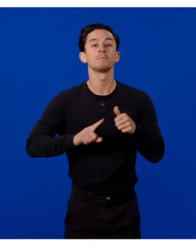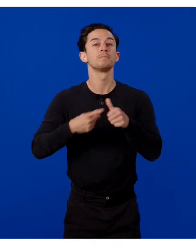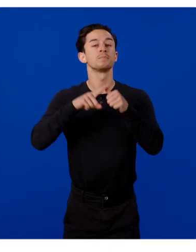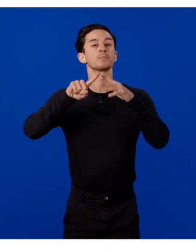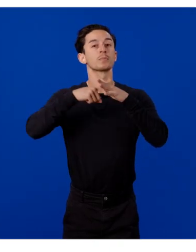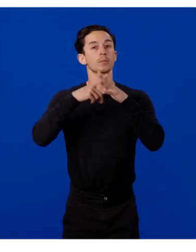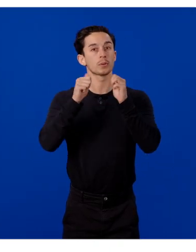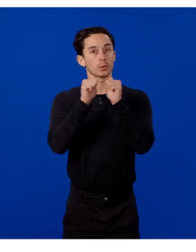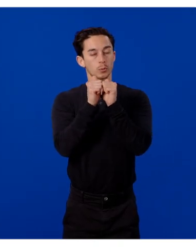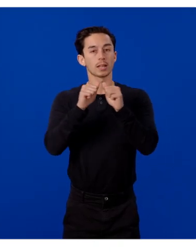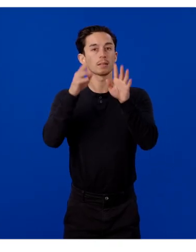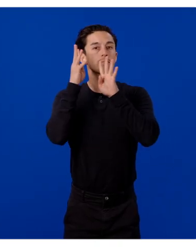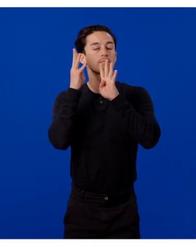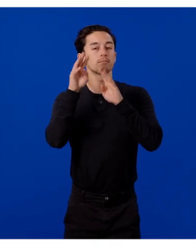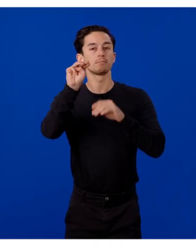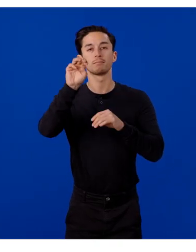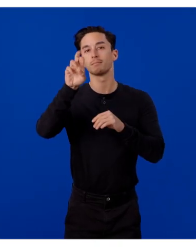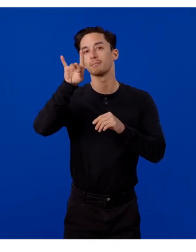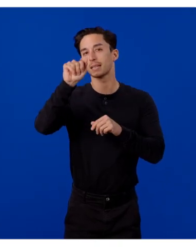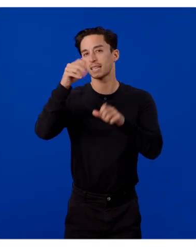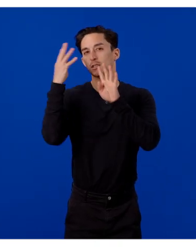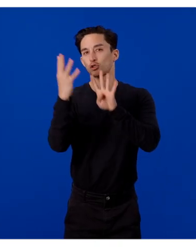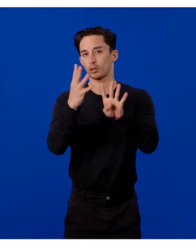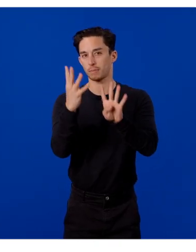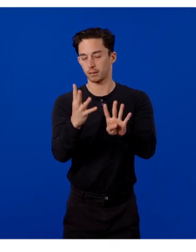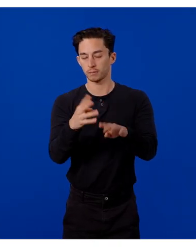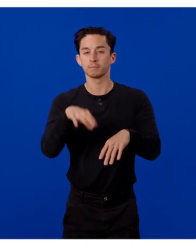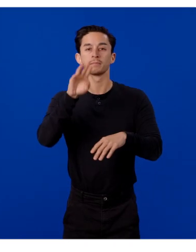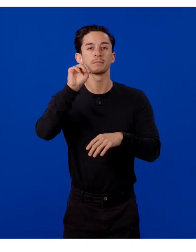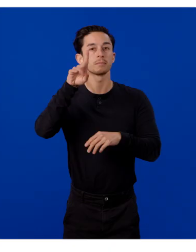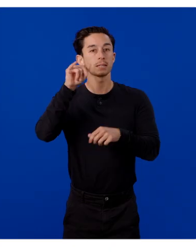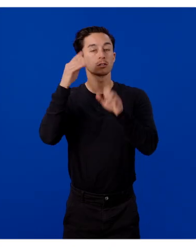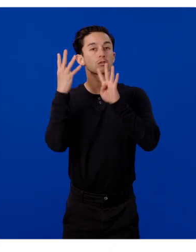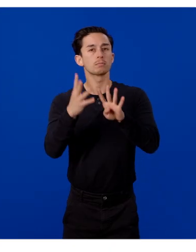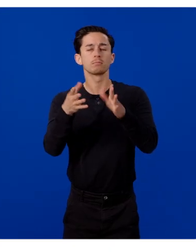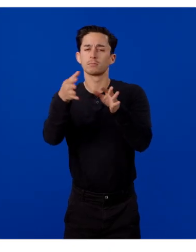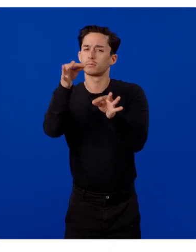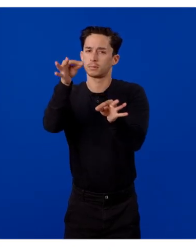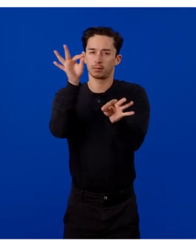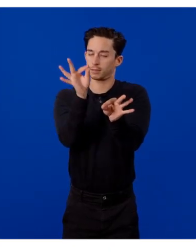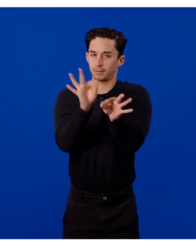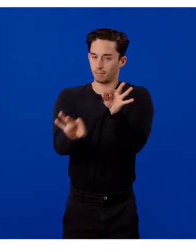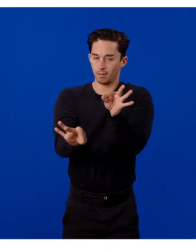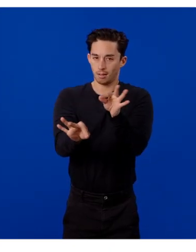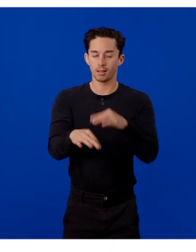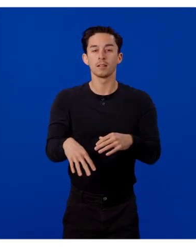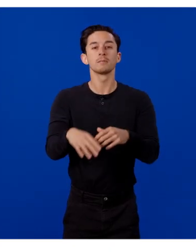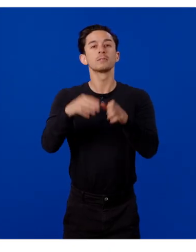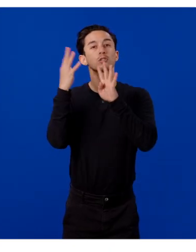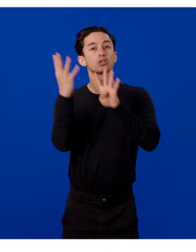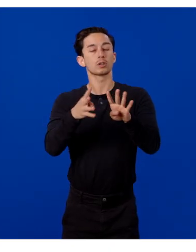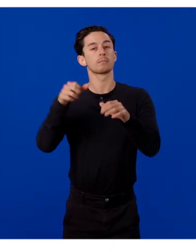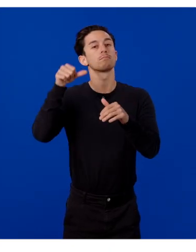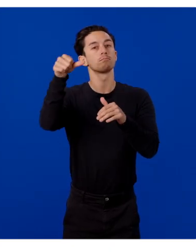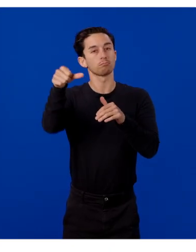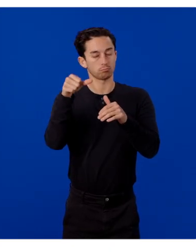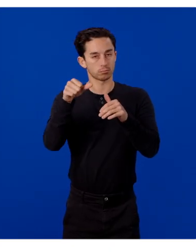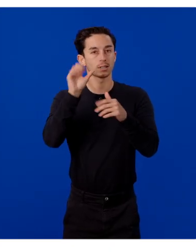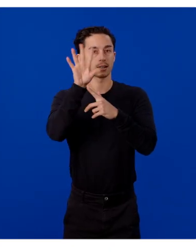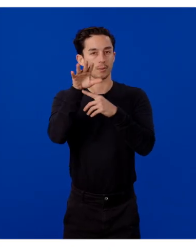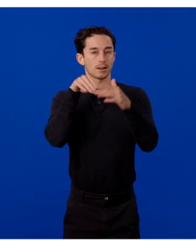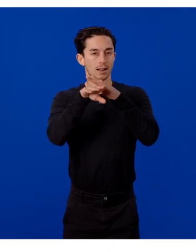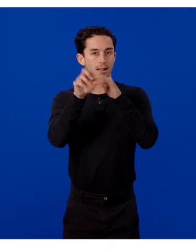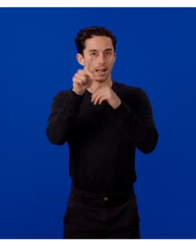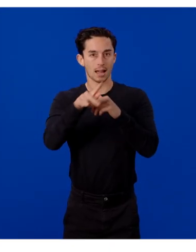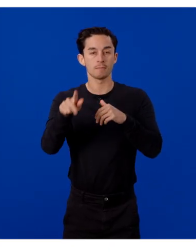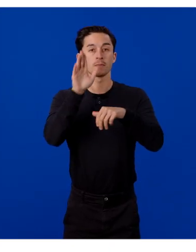enabling media streaming. Enabling media streaming in the application is very simple. From the streaming button in the camera access app, we